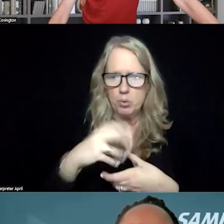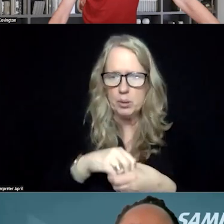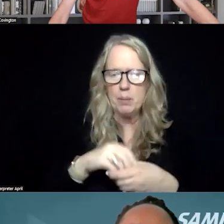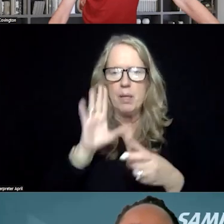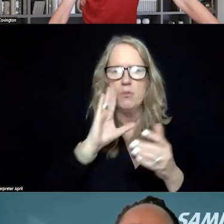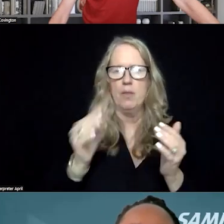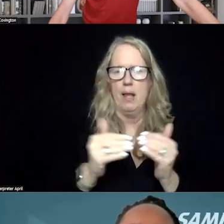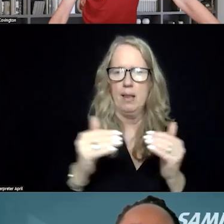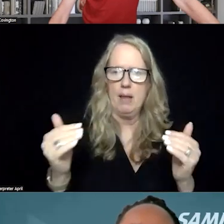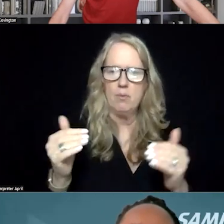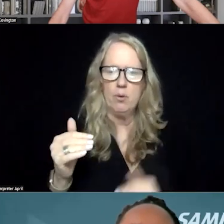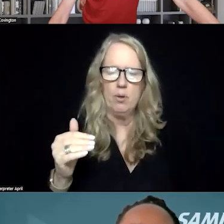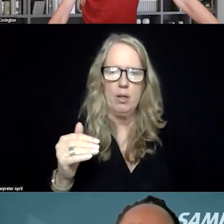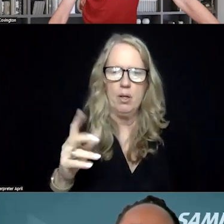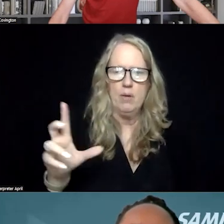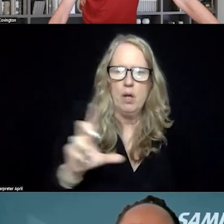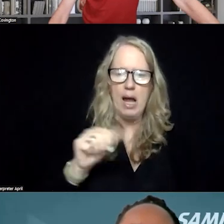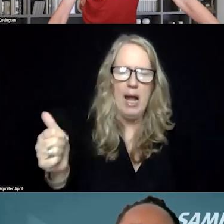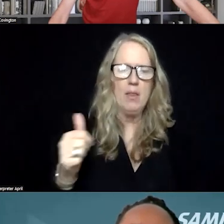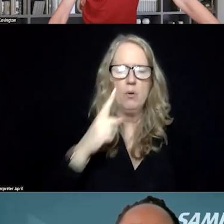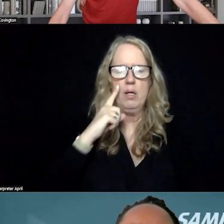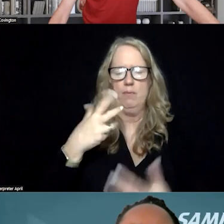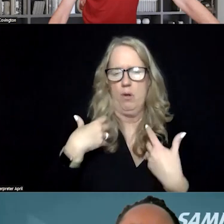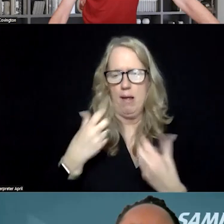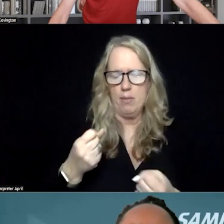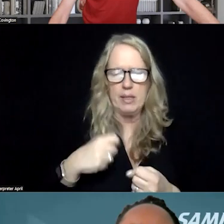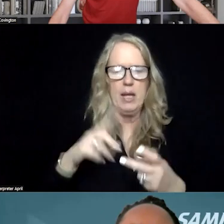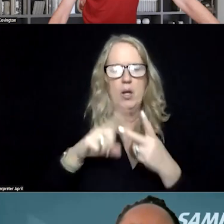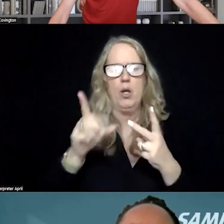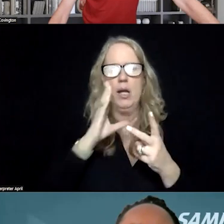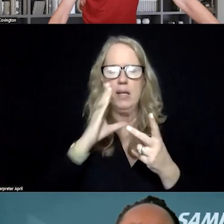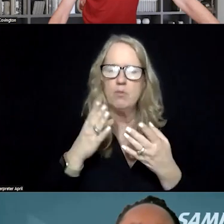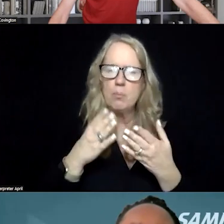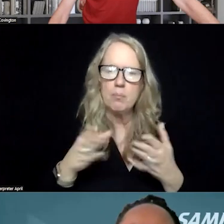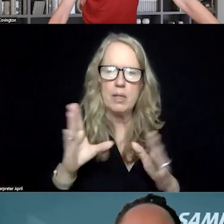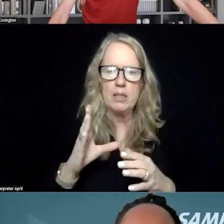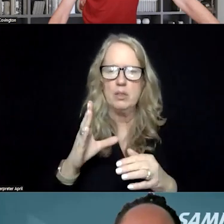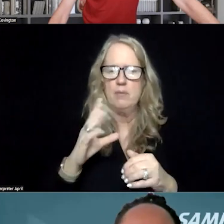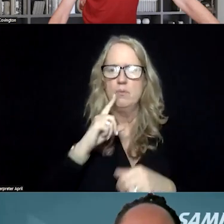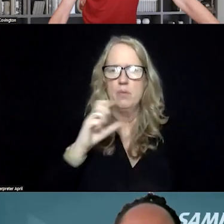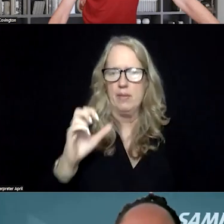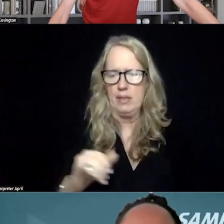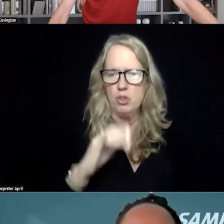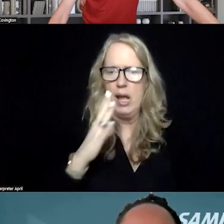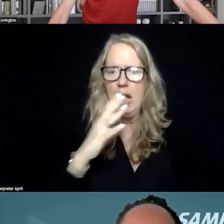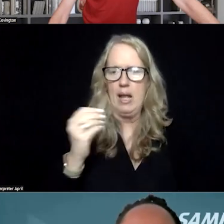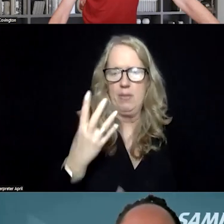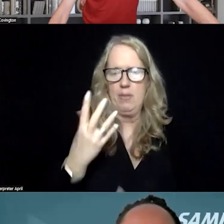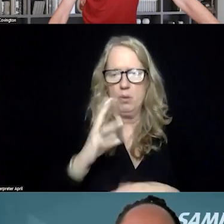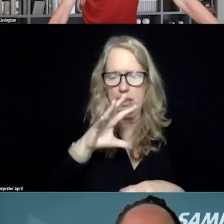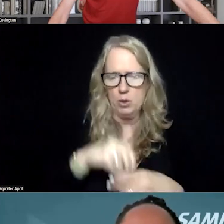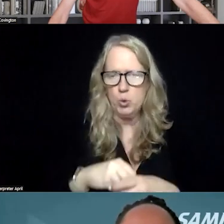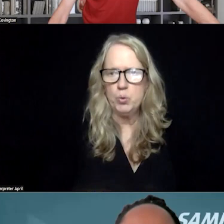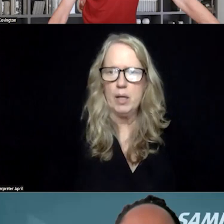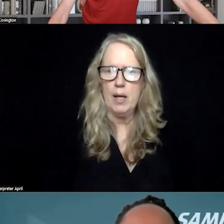the level of other, uh, in healthcare in public, uh, insurance. Um, and that includes, uh,